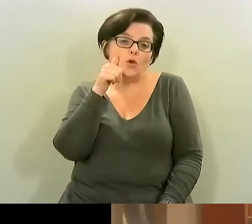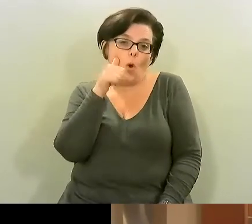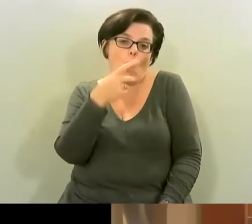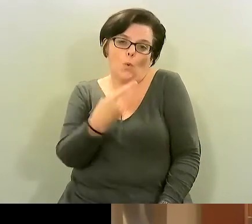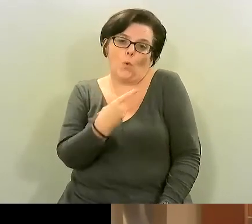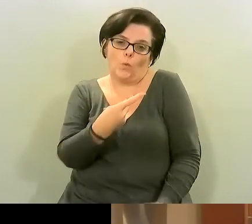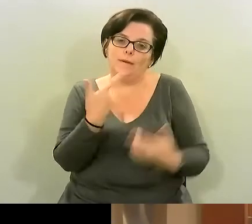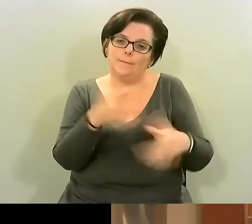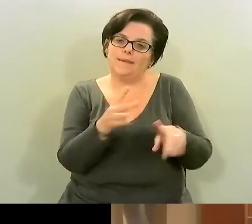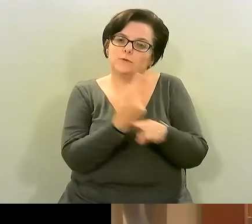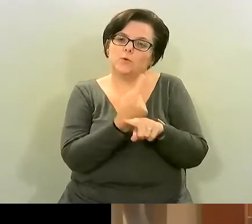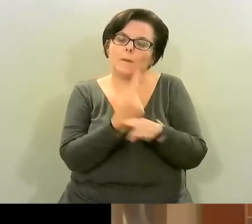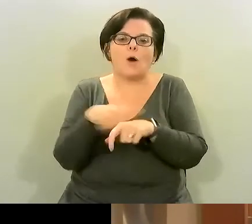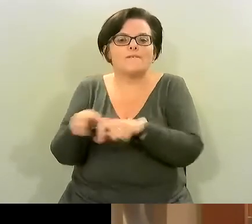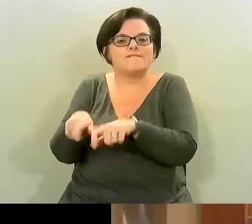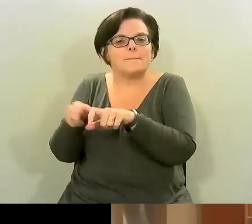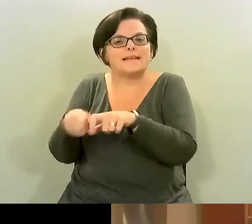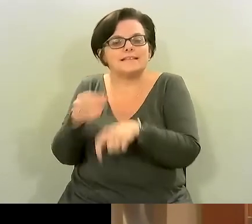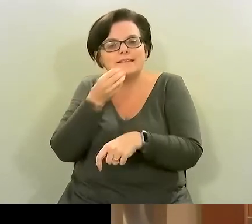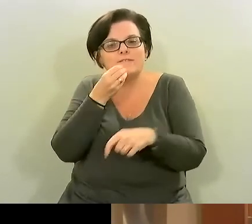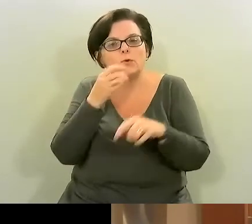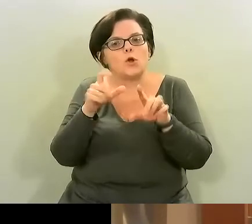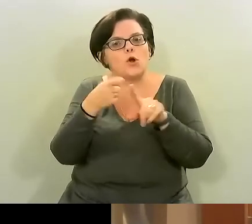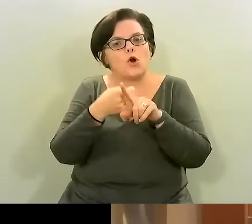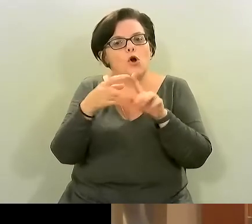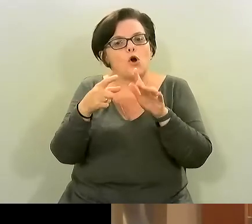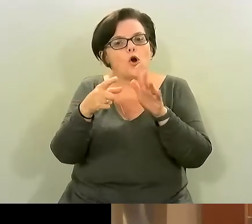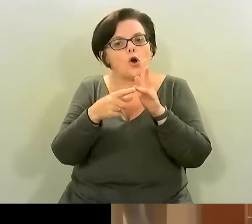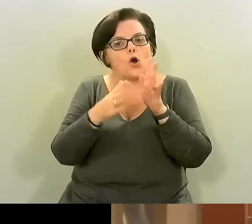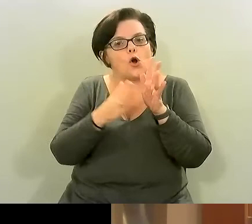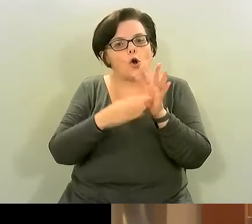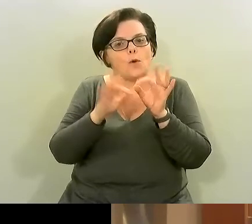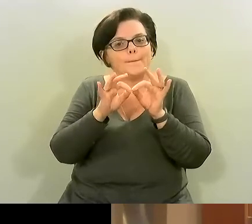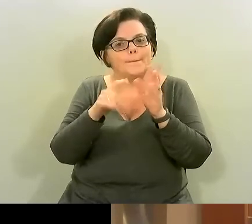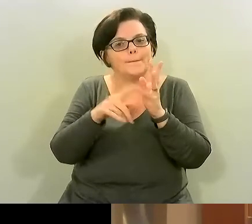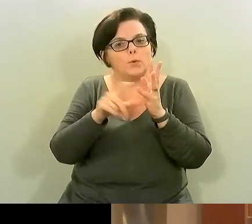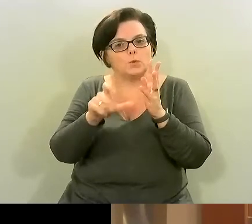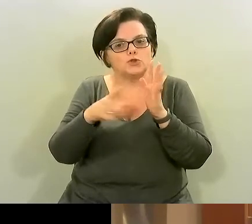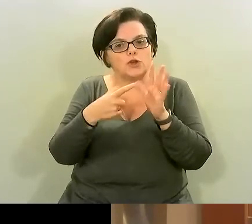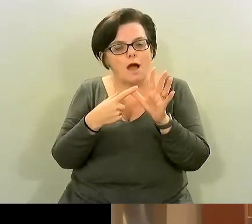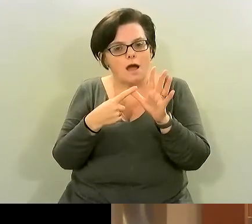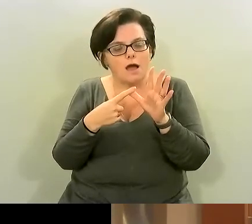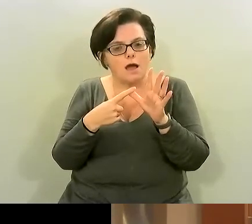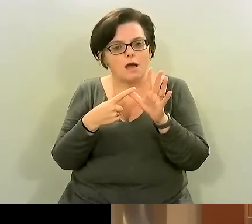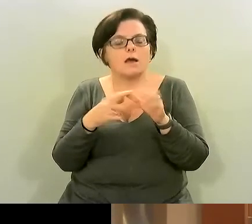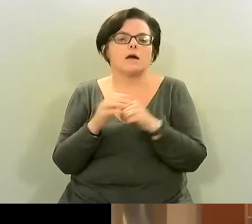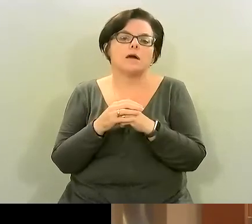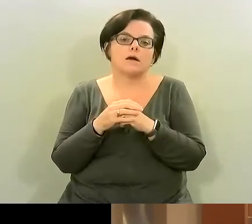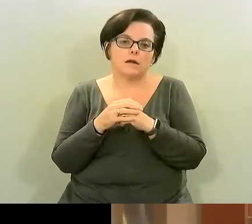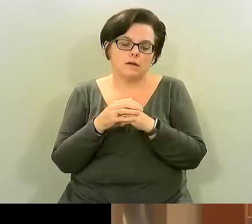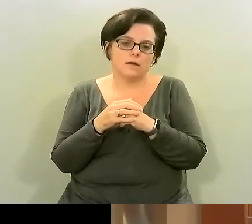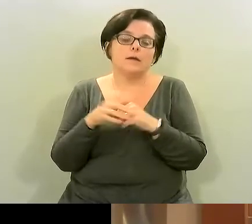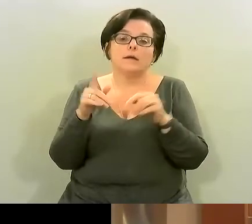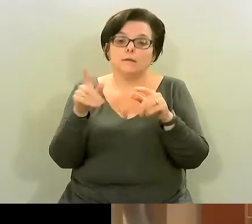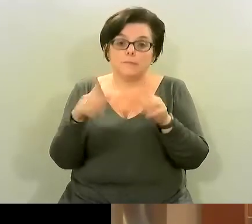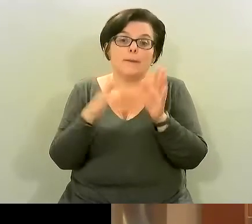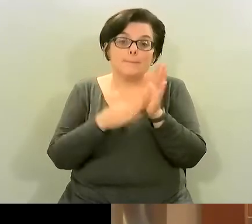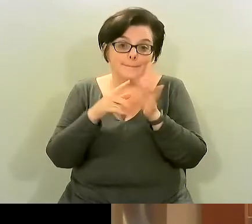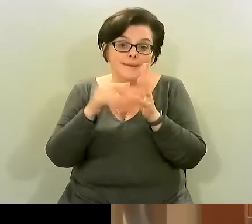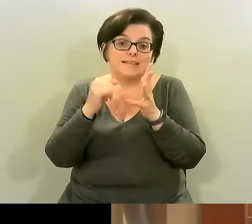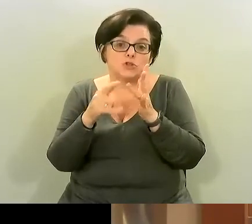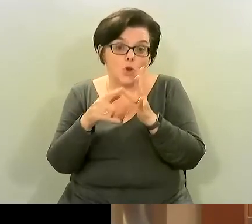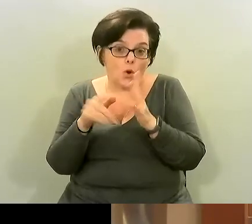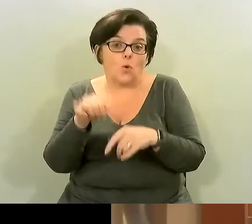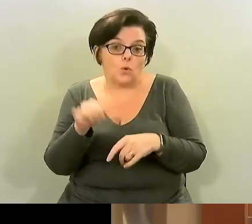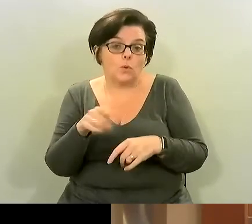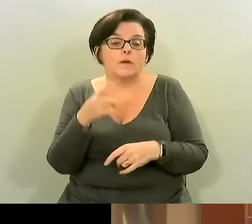fermented foods and so kombucha um here we saw all of them are the only thing i would